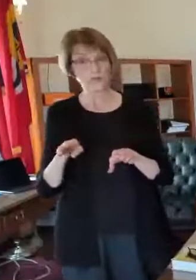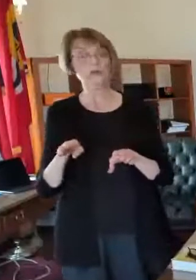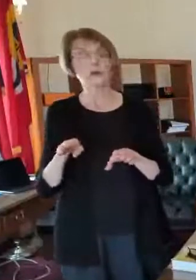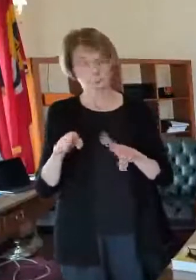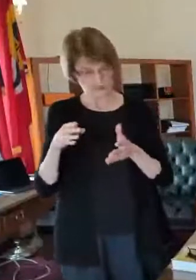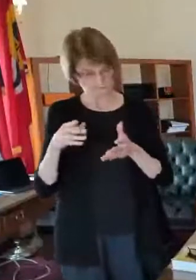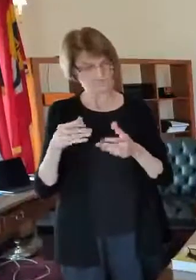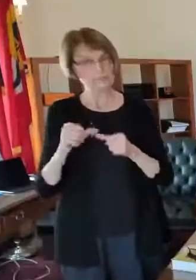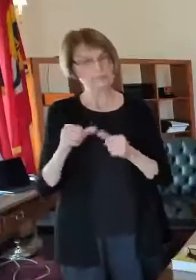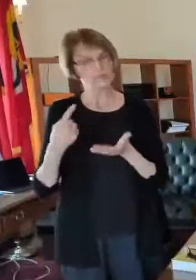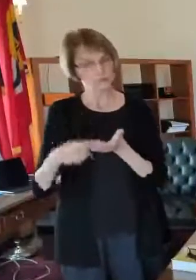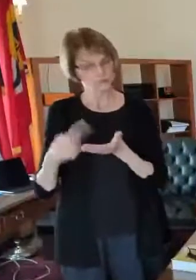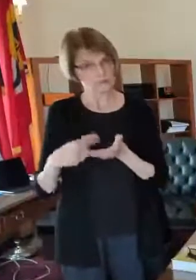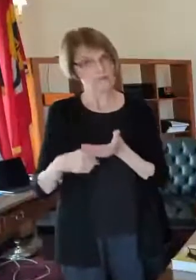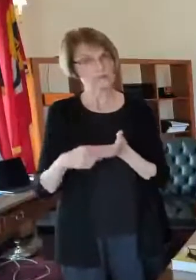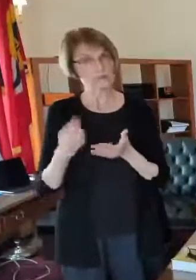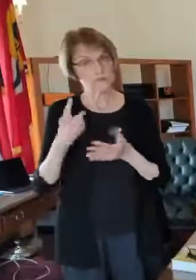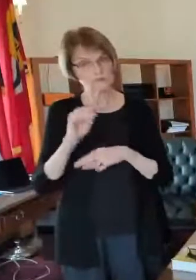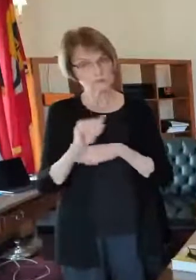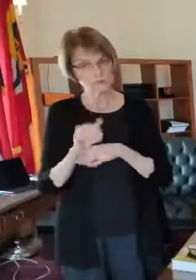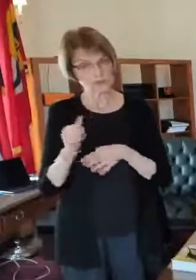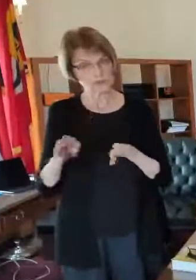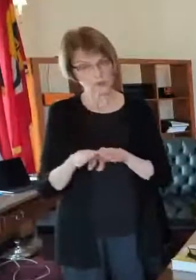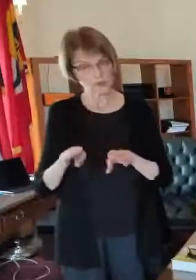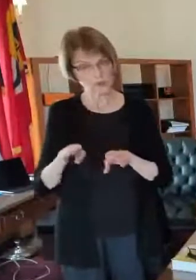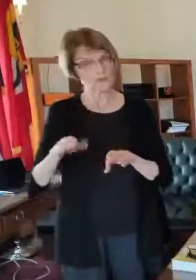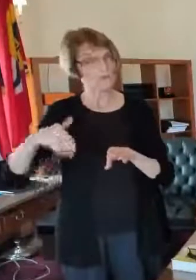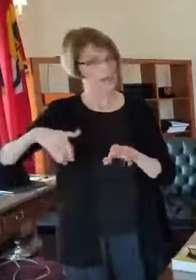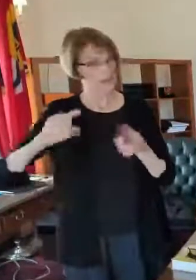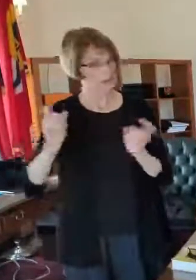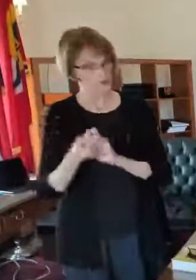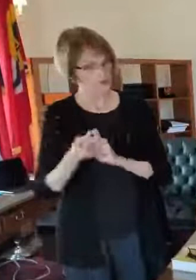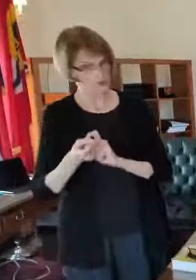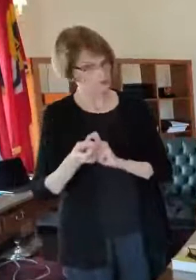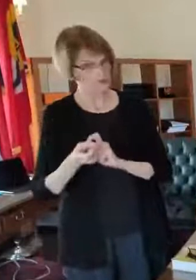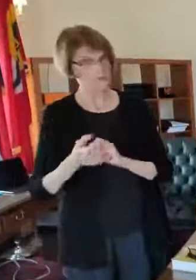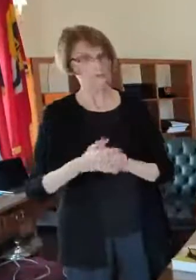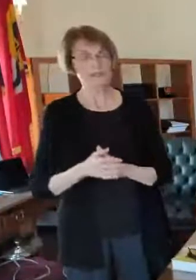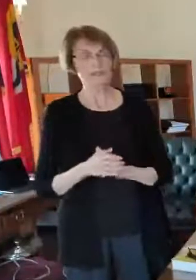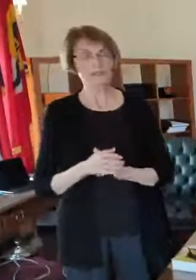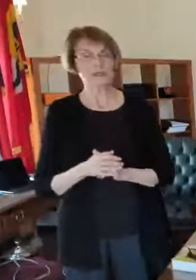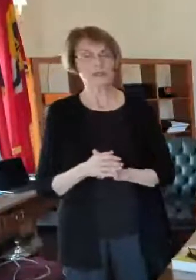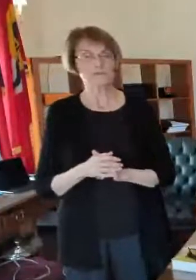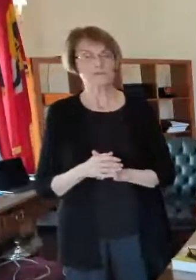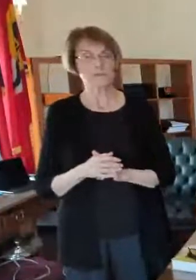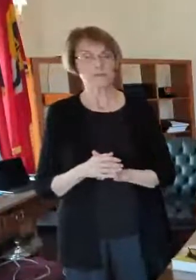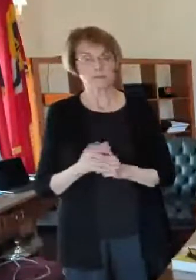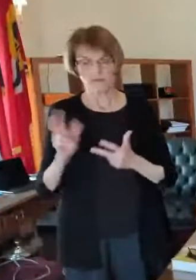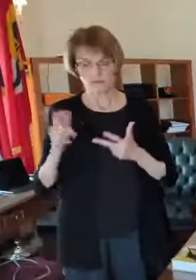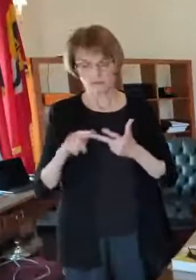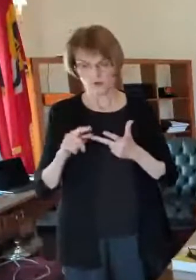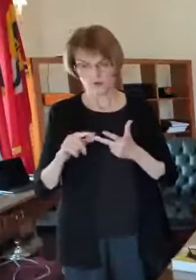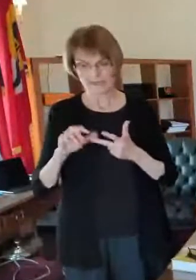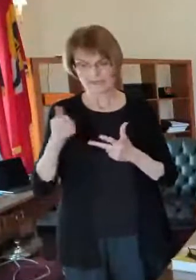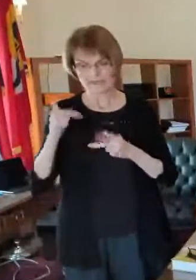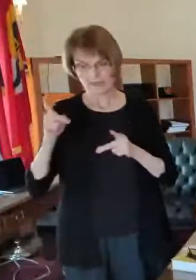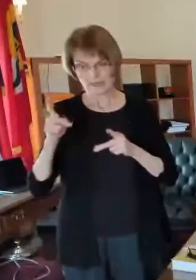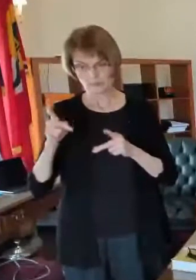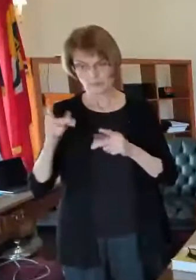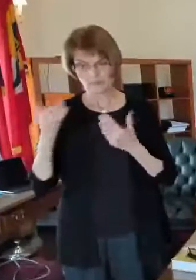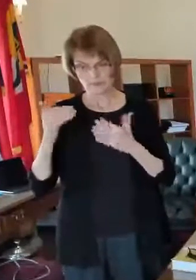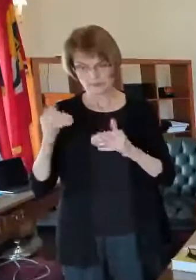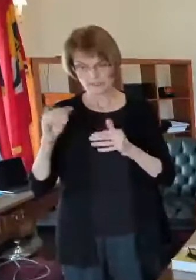talking about um but we have not made a change in that yet and then the third thing was 10 people uh